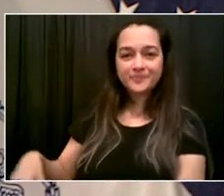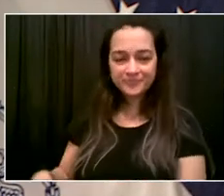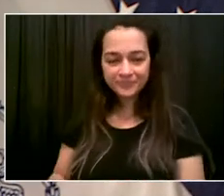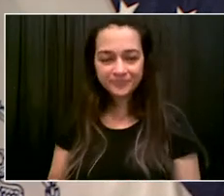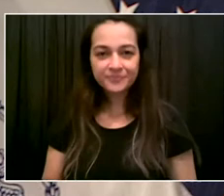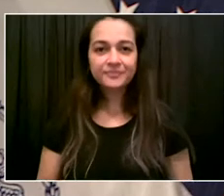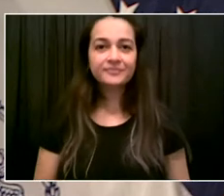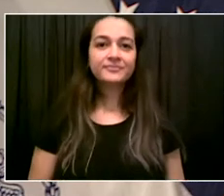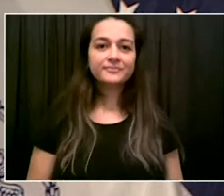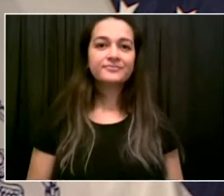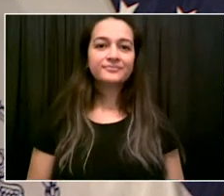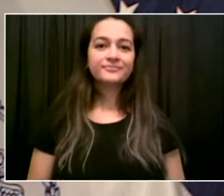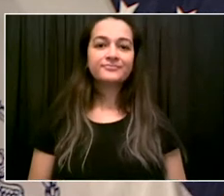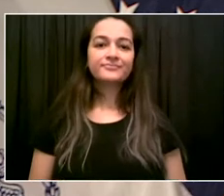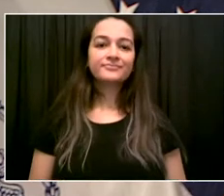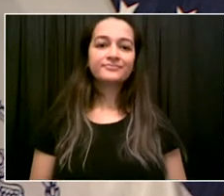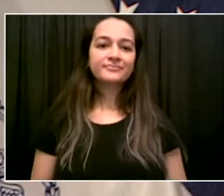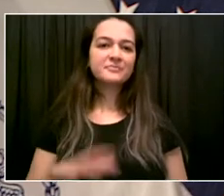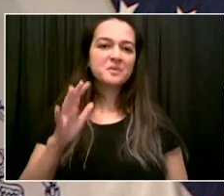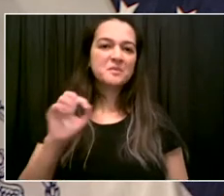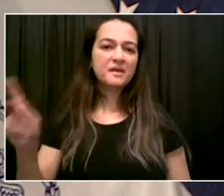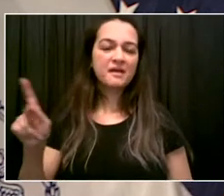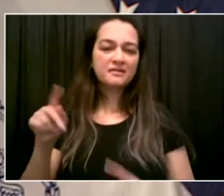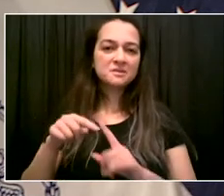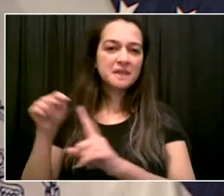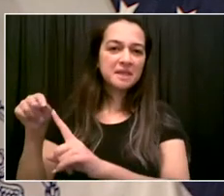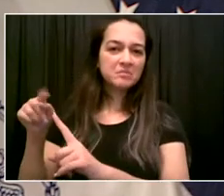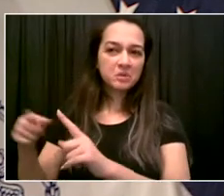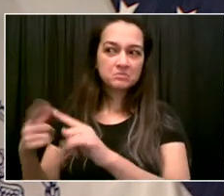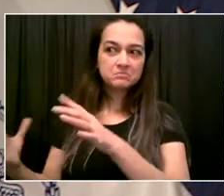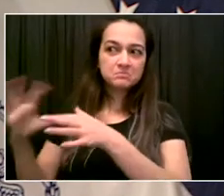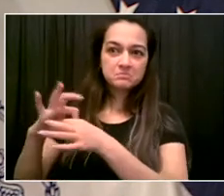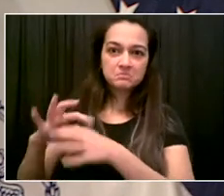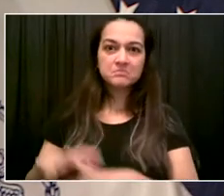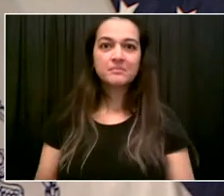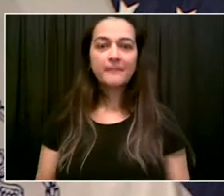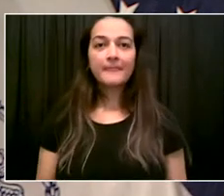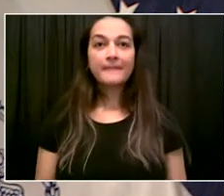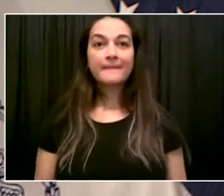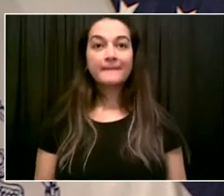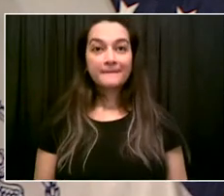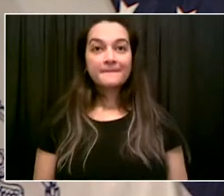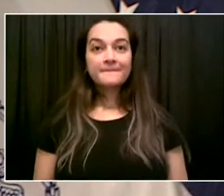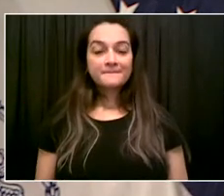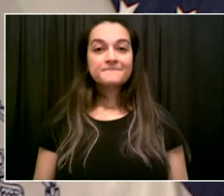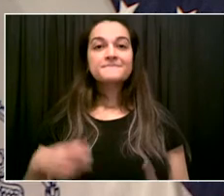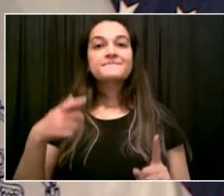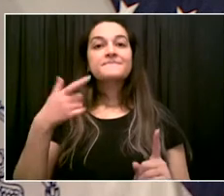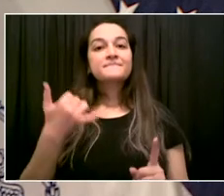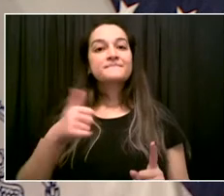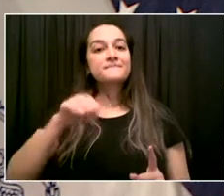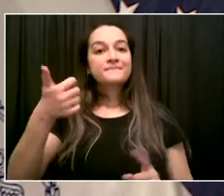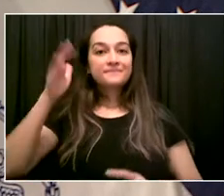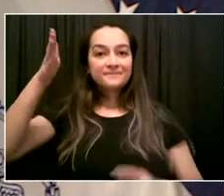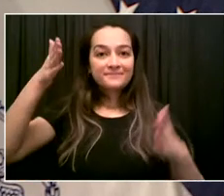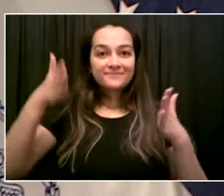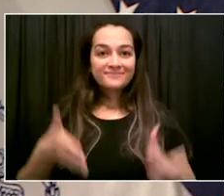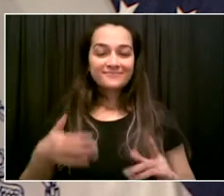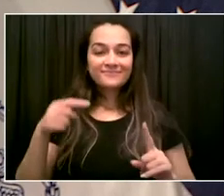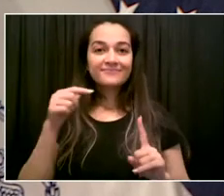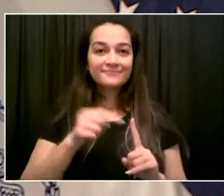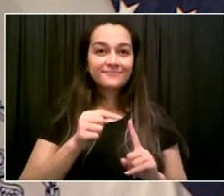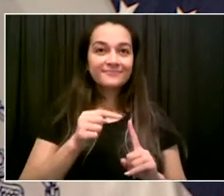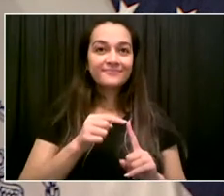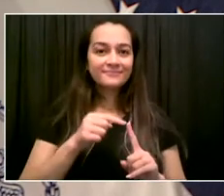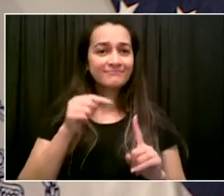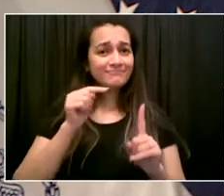musical leader. In fact, a musical legend, we might say. A New York City musical legend, a